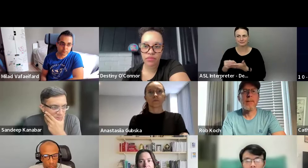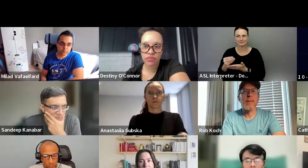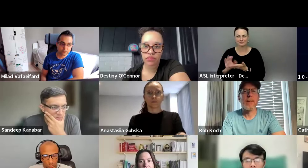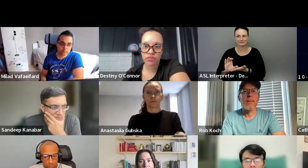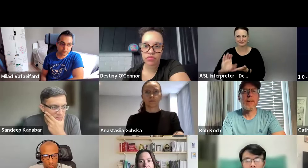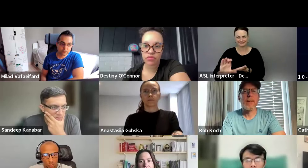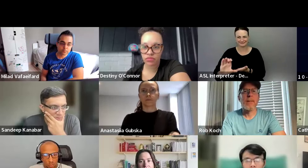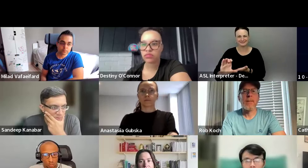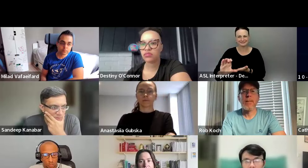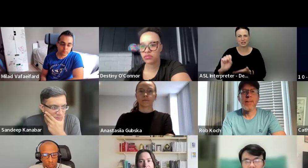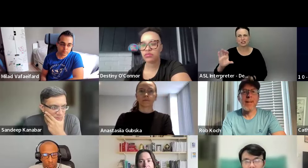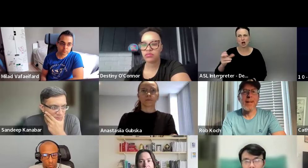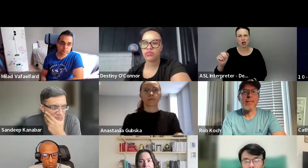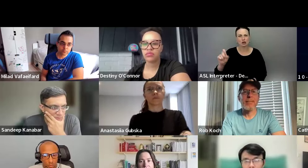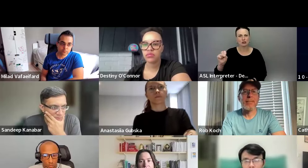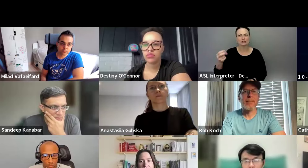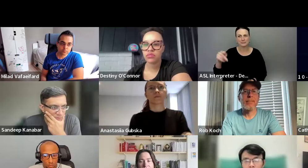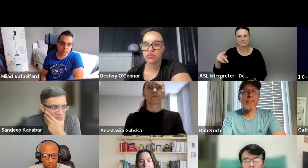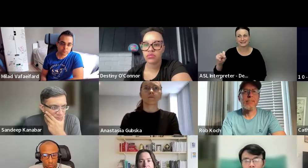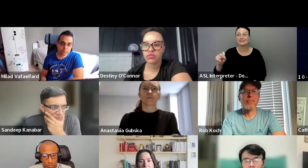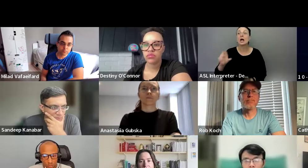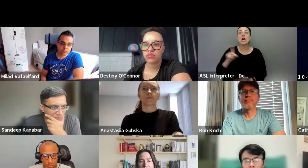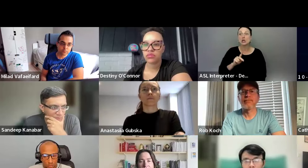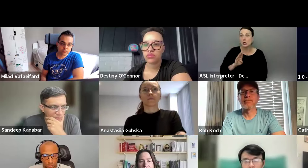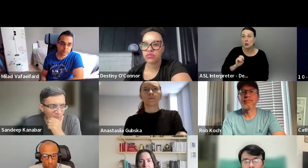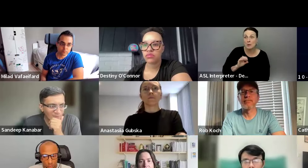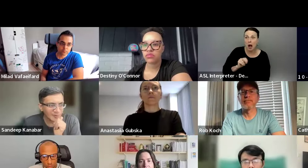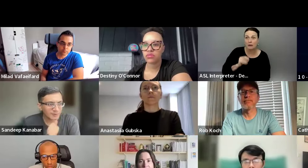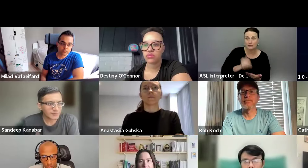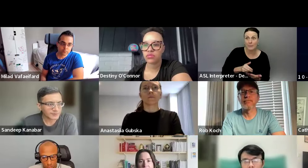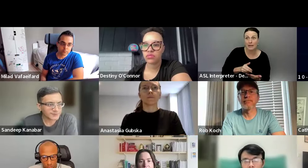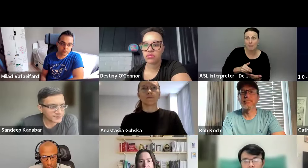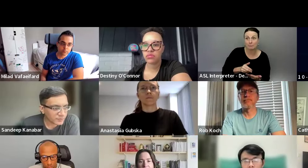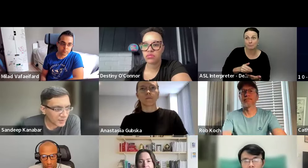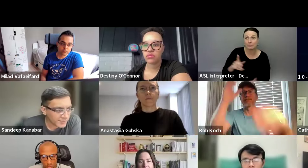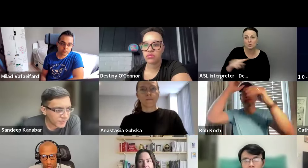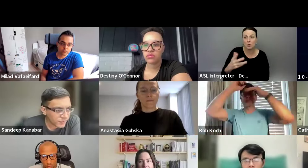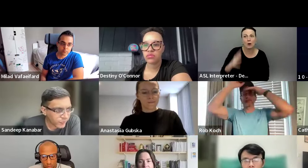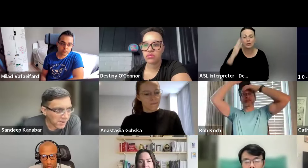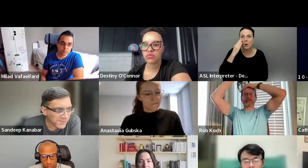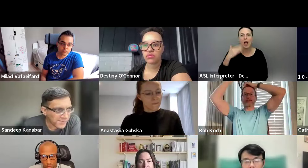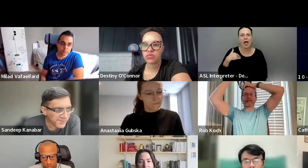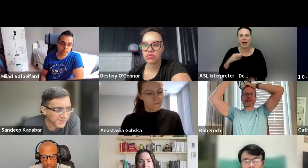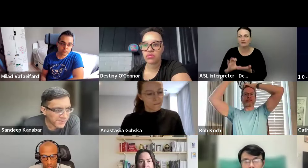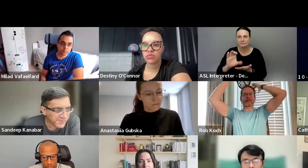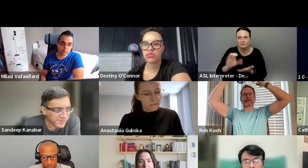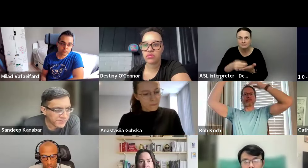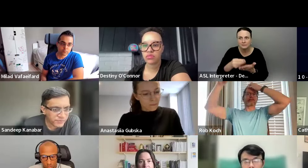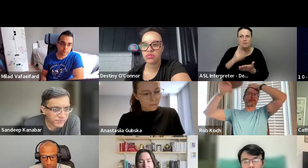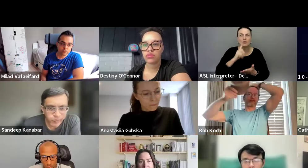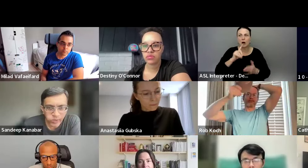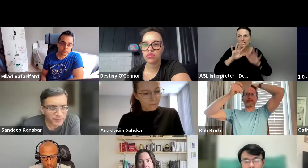So, um, um, KubeCon is coming up. Um, as you know, there are scholarships for diversity.